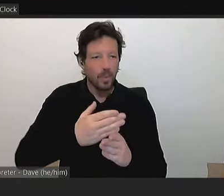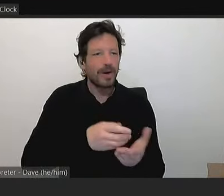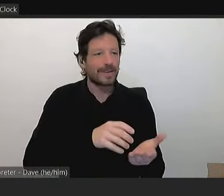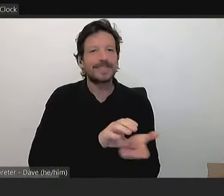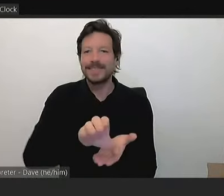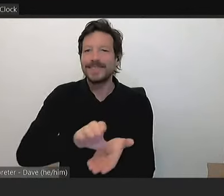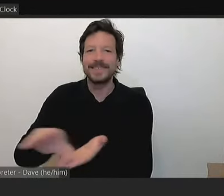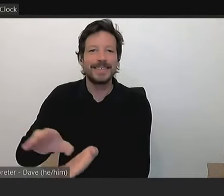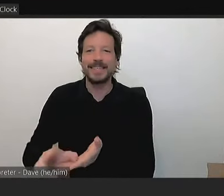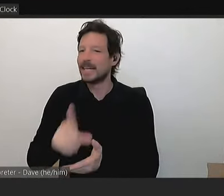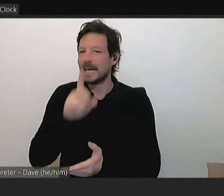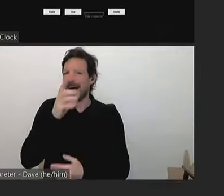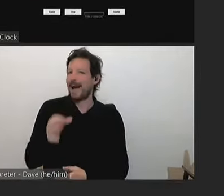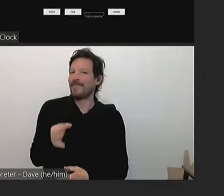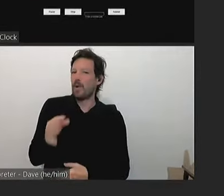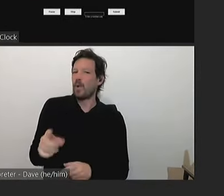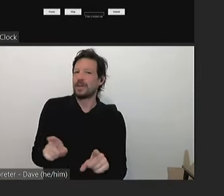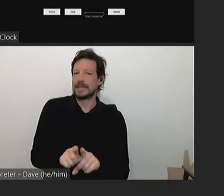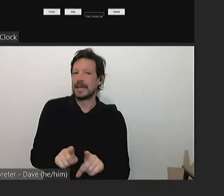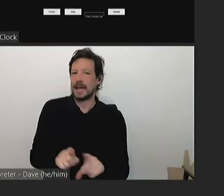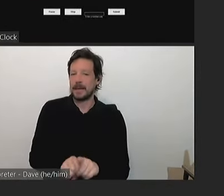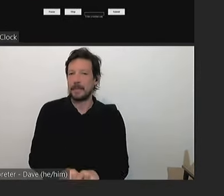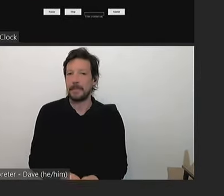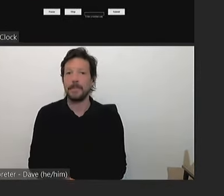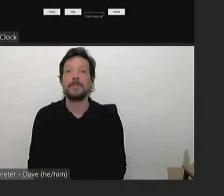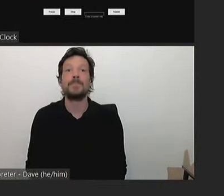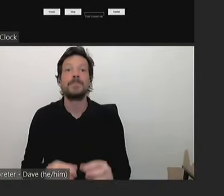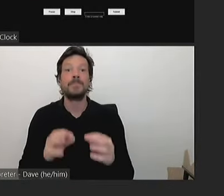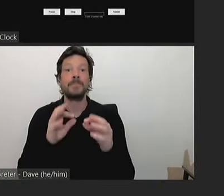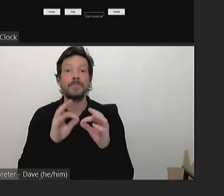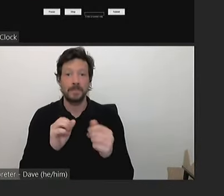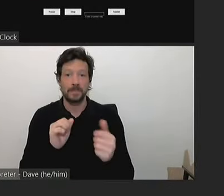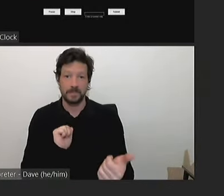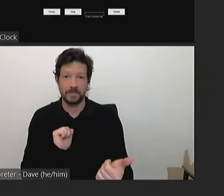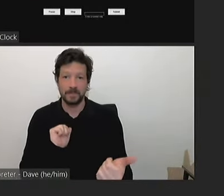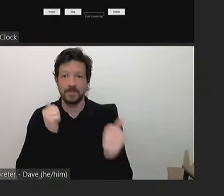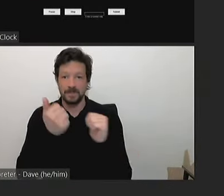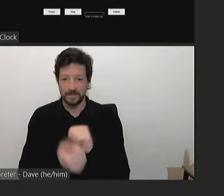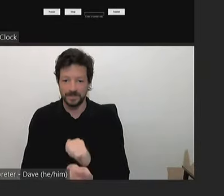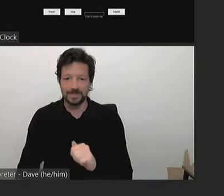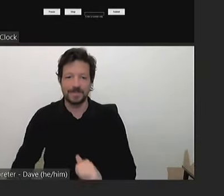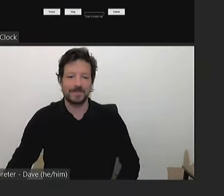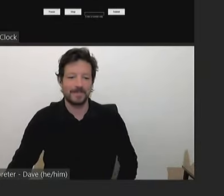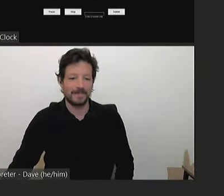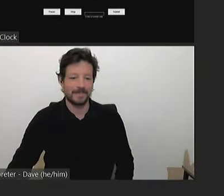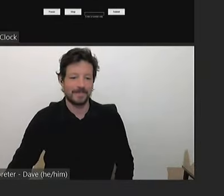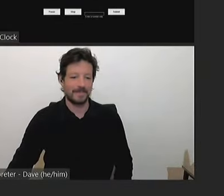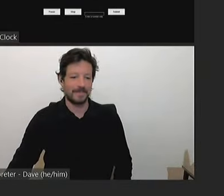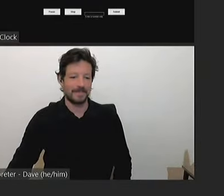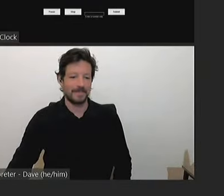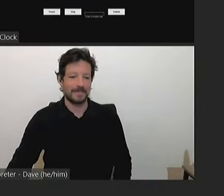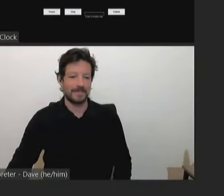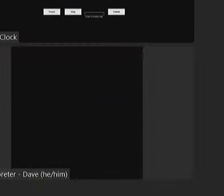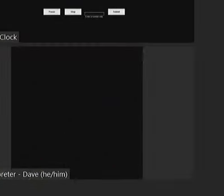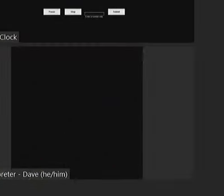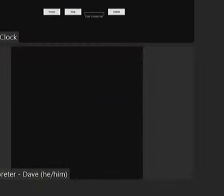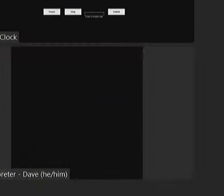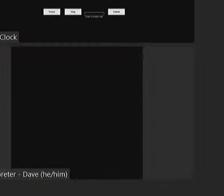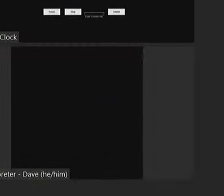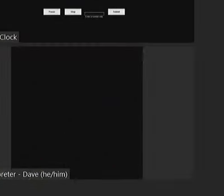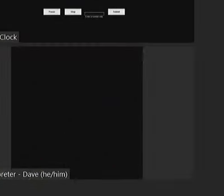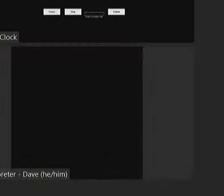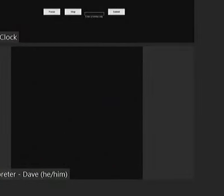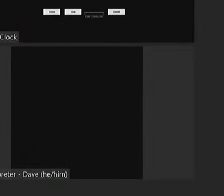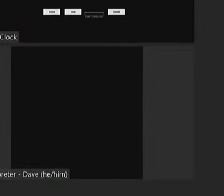community. But we have a responsibility not just for the community this year but for the community in future years and to make